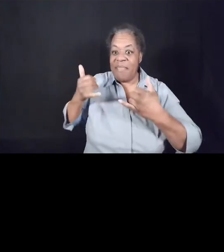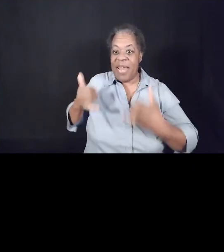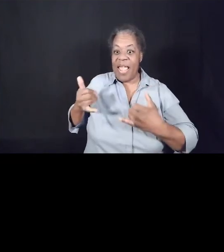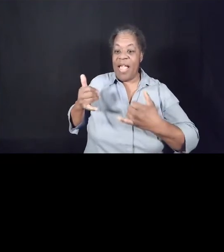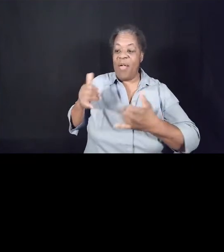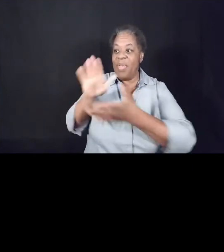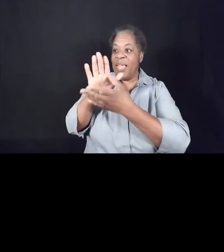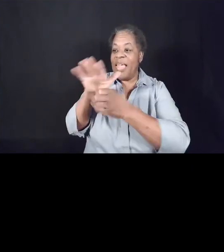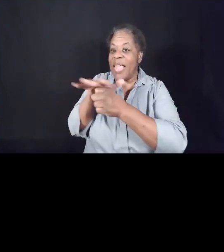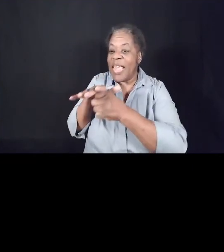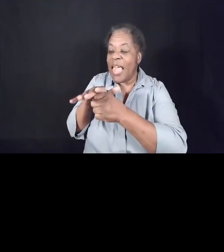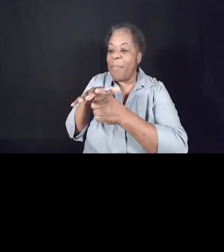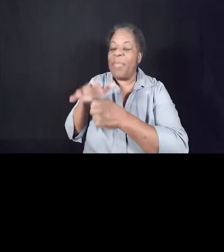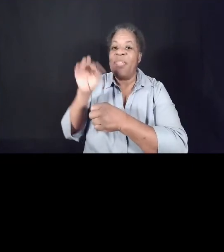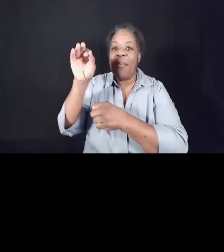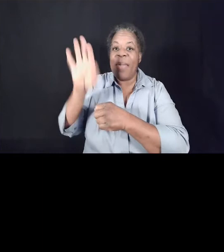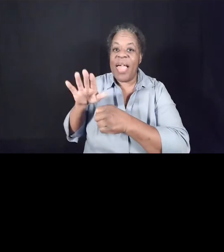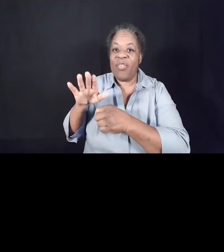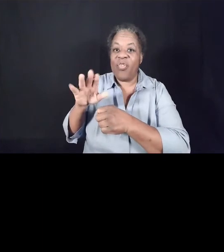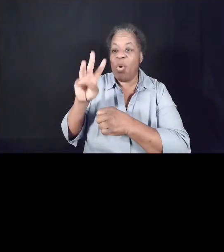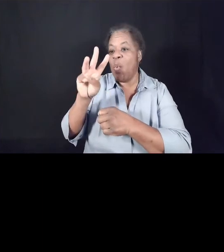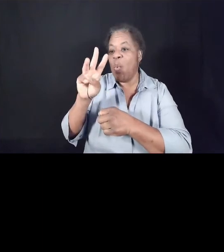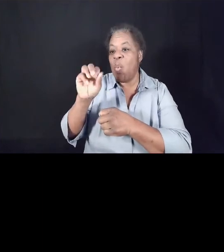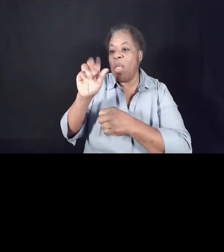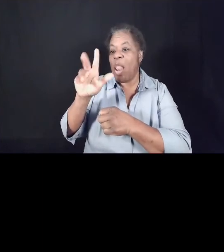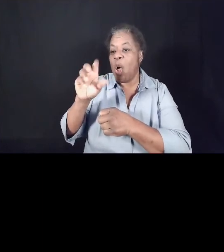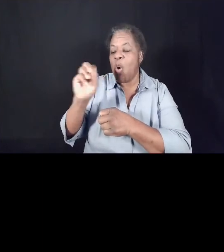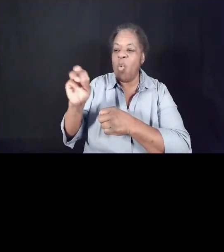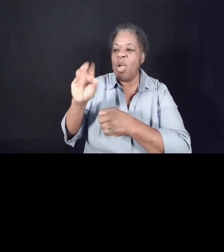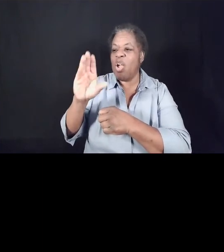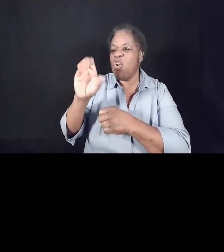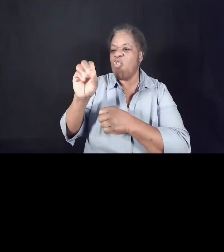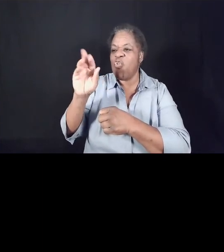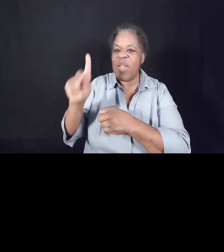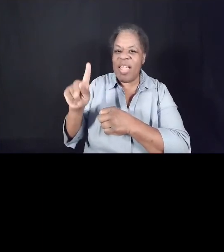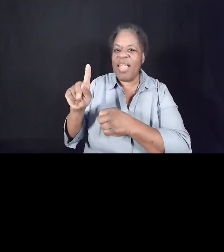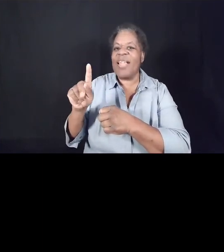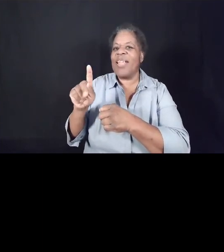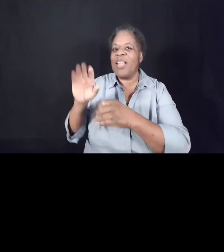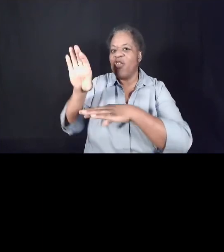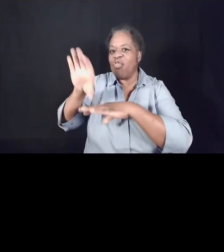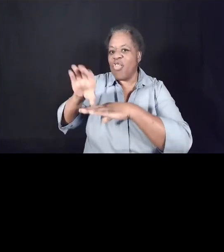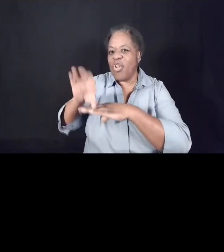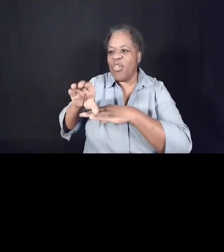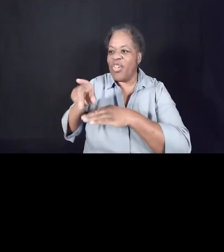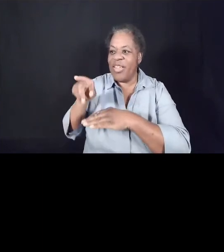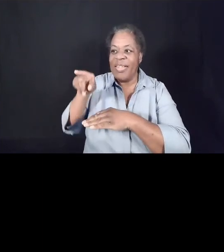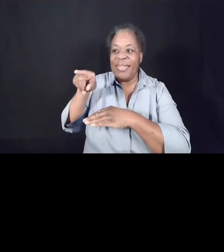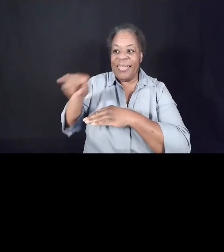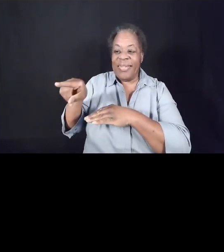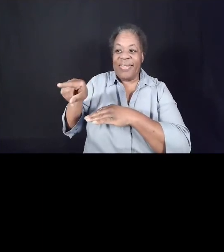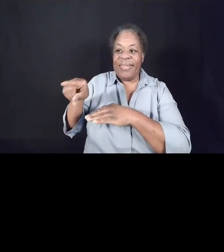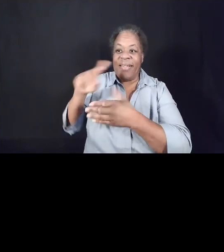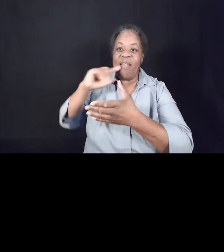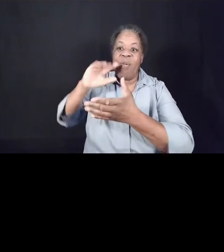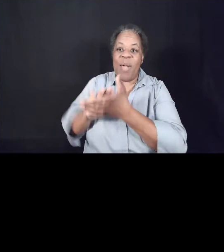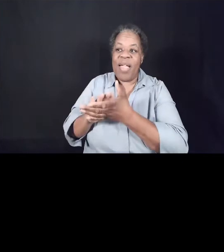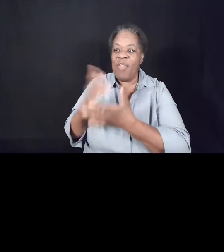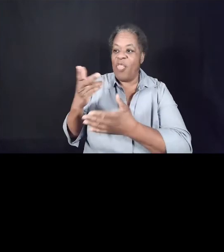Willow Creek's North Shore campus. He and his bride, Marsha, have three children, and they live in Chicagoland.